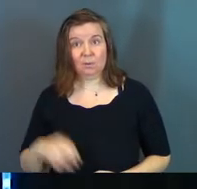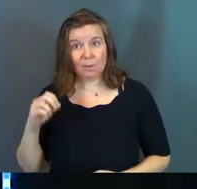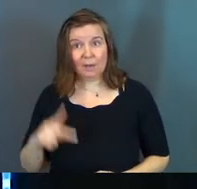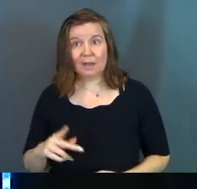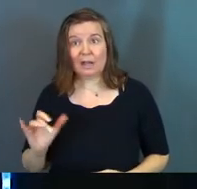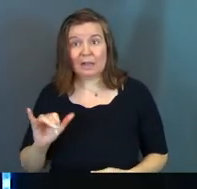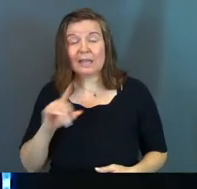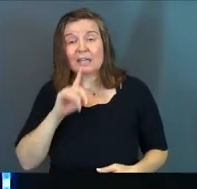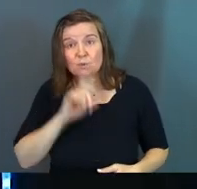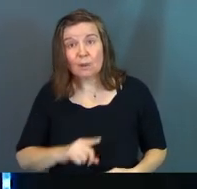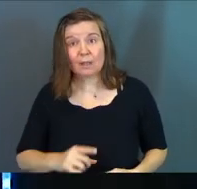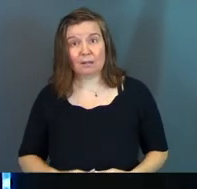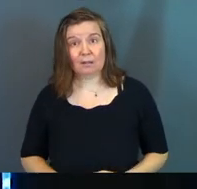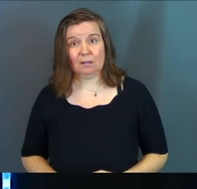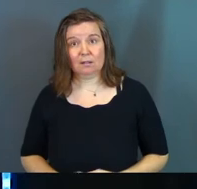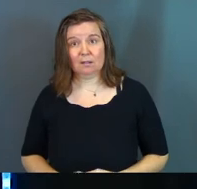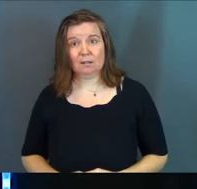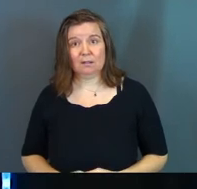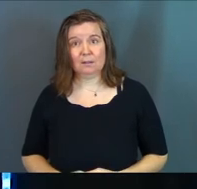Okay? Like, it's real.